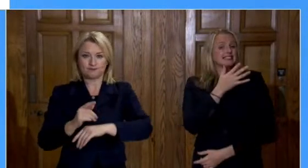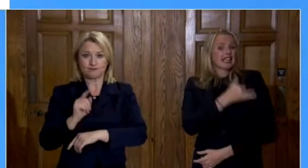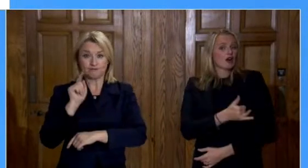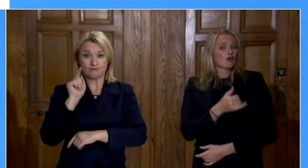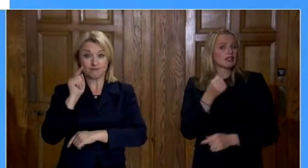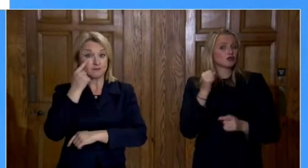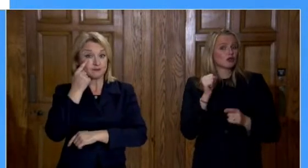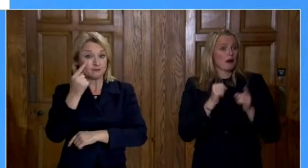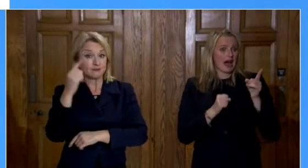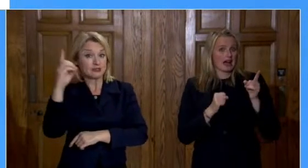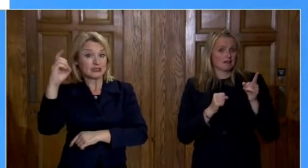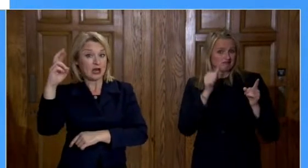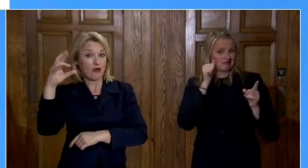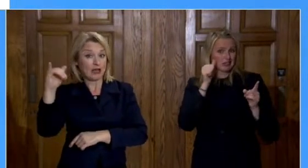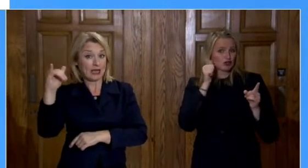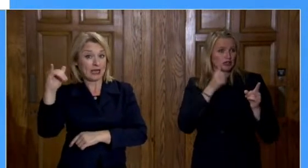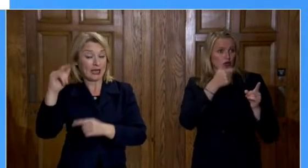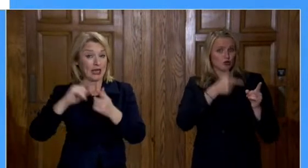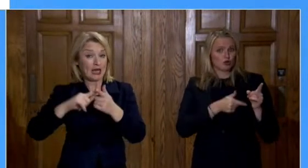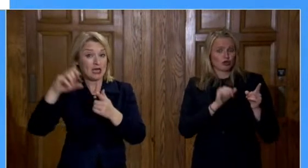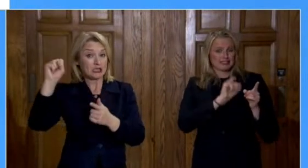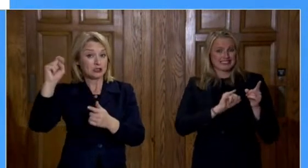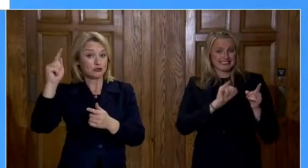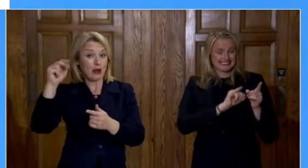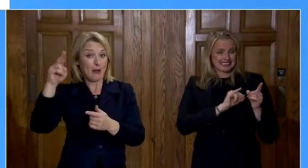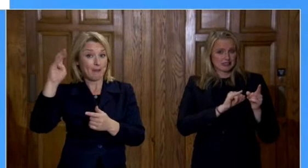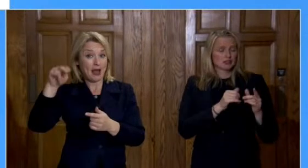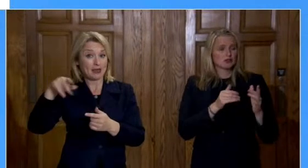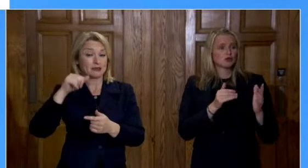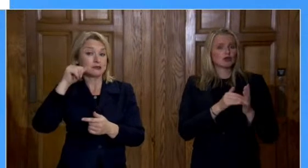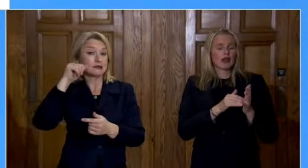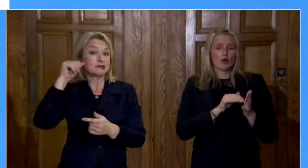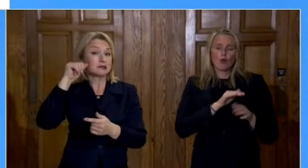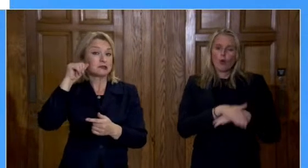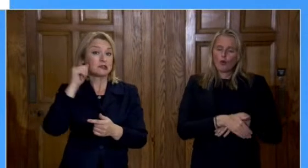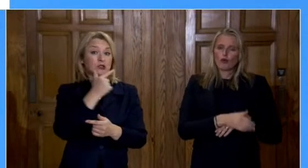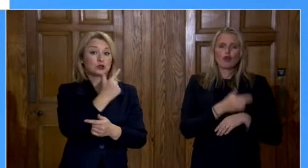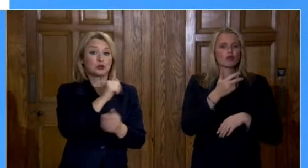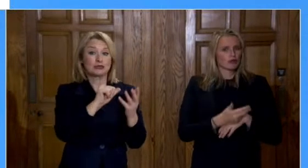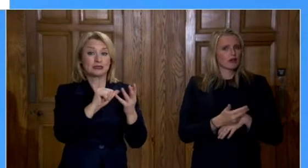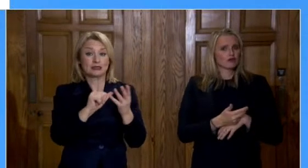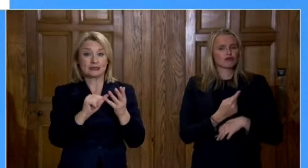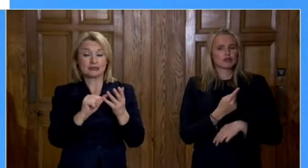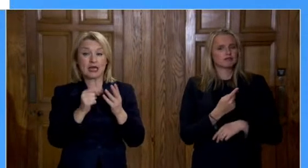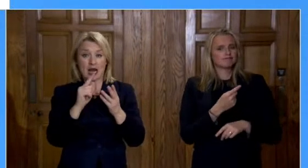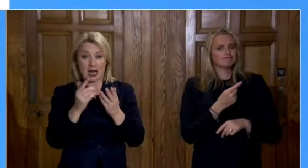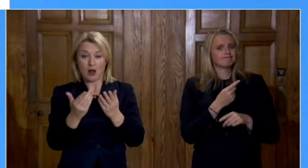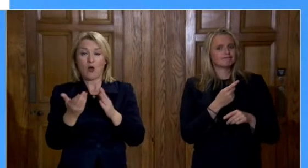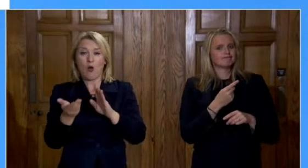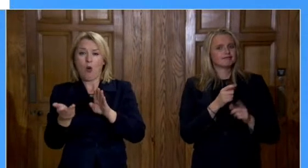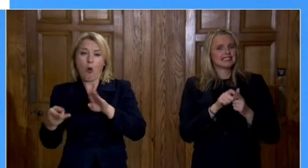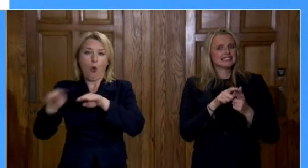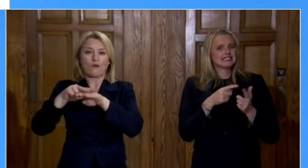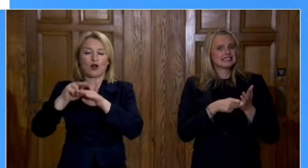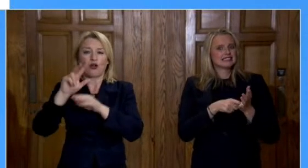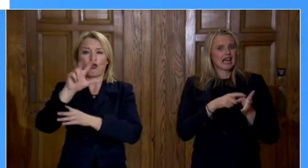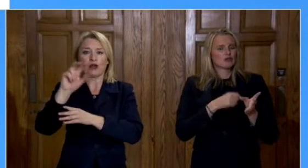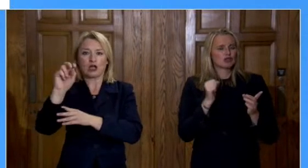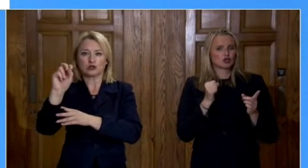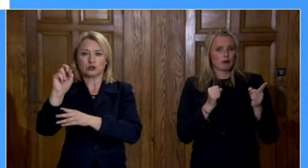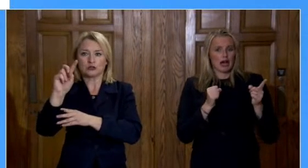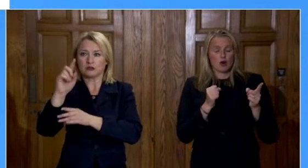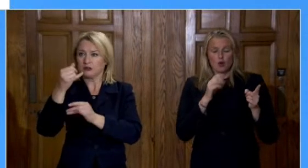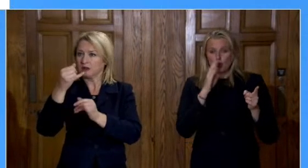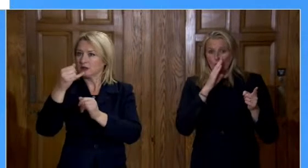Straban yesterday was 266. Today is over 300,000, one of the very highest regions,